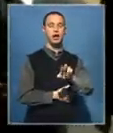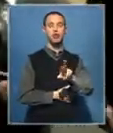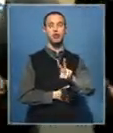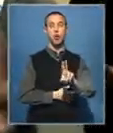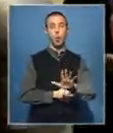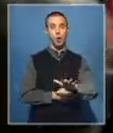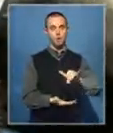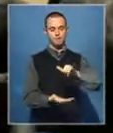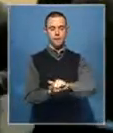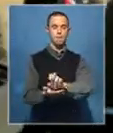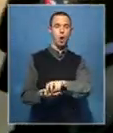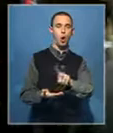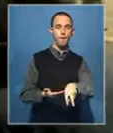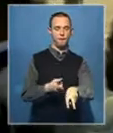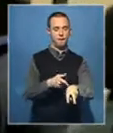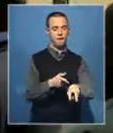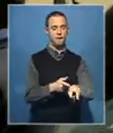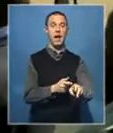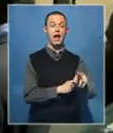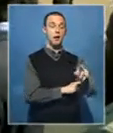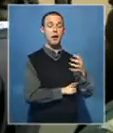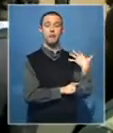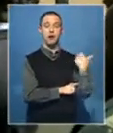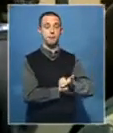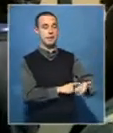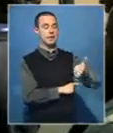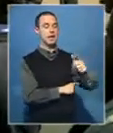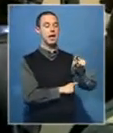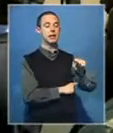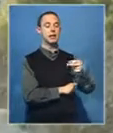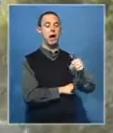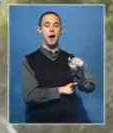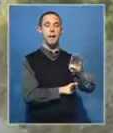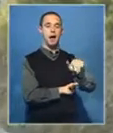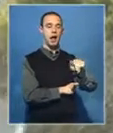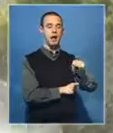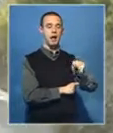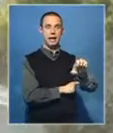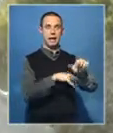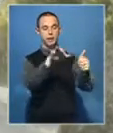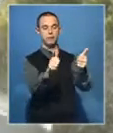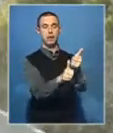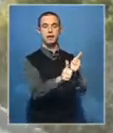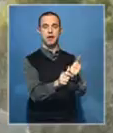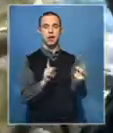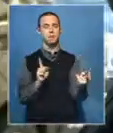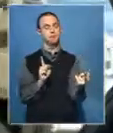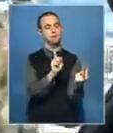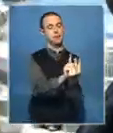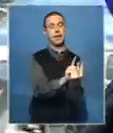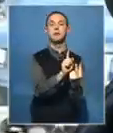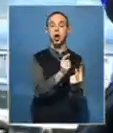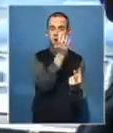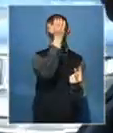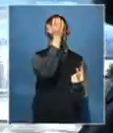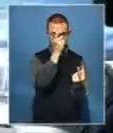him, the two protagonists, Prime Minister Tom Tabane and his deputy, Mutedra Mizin. Then it was immediately down to